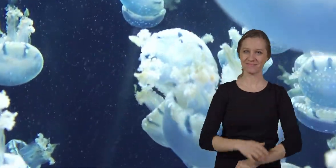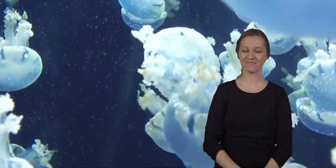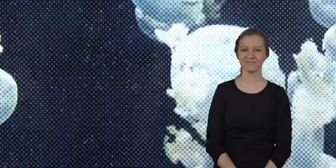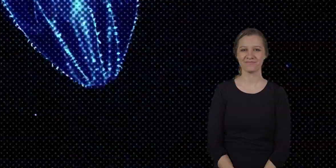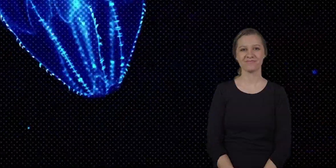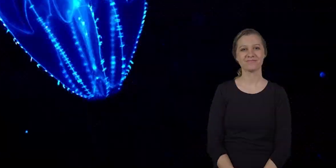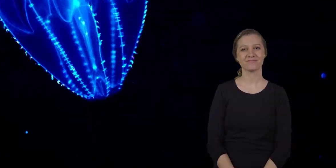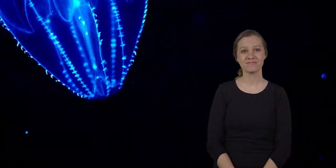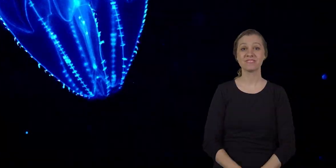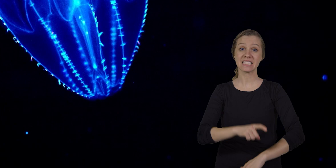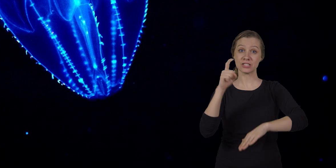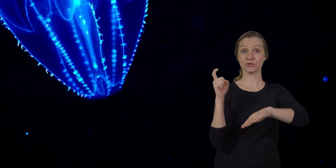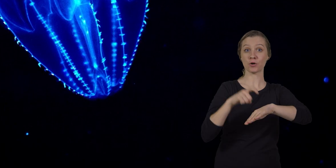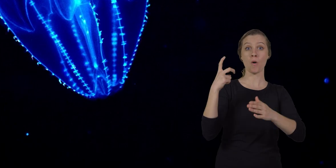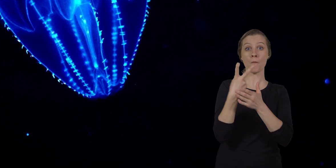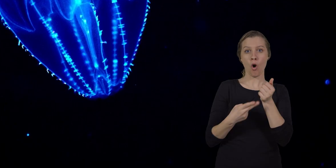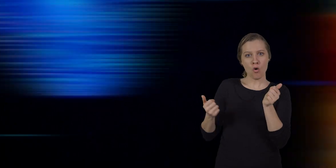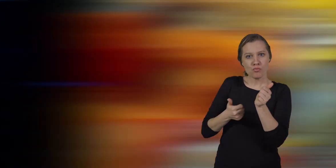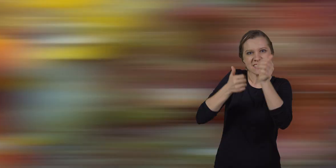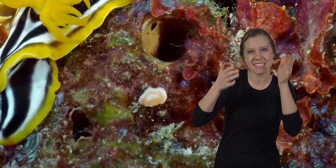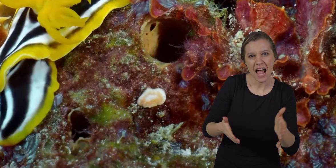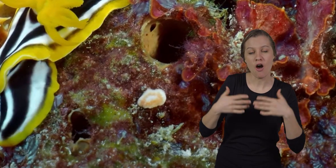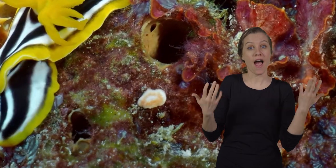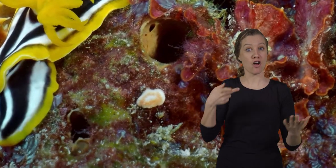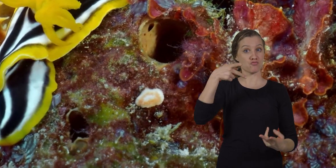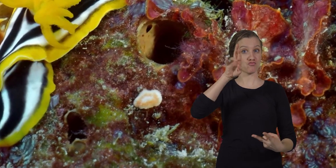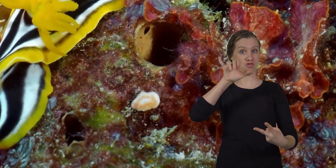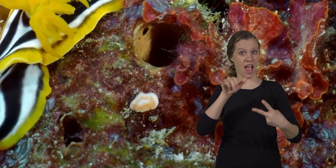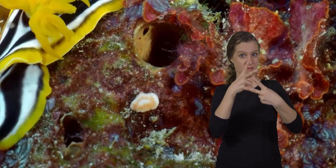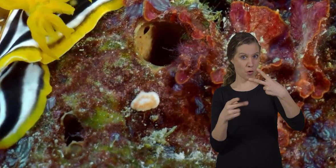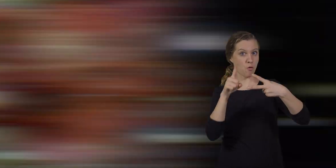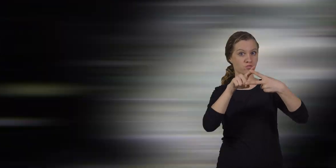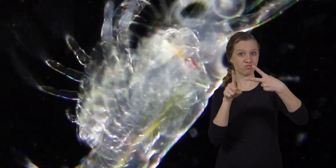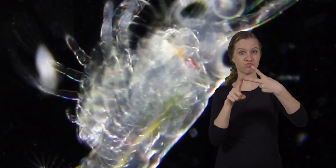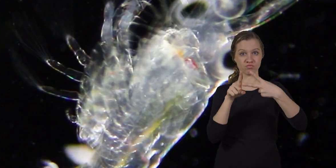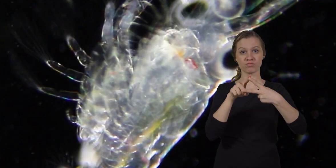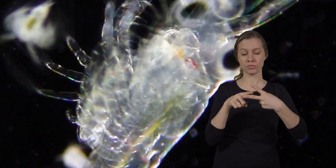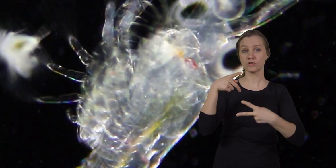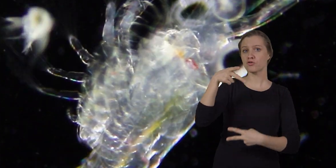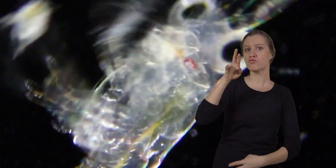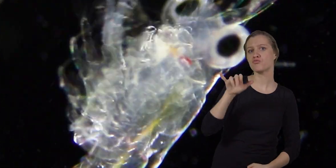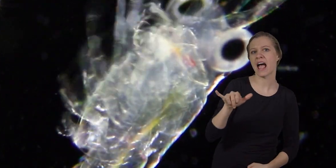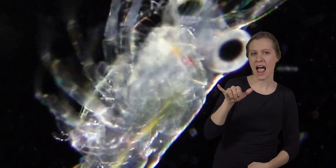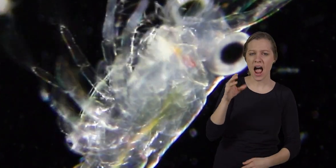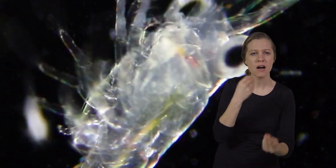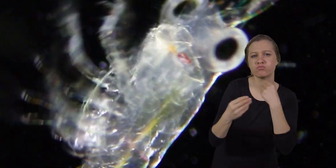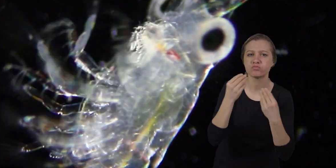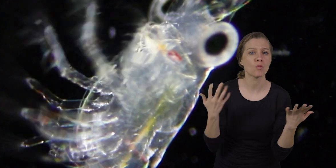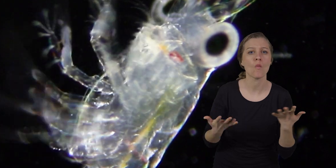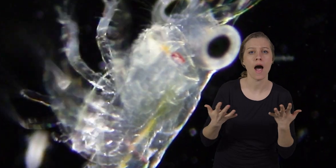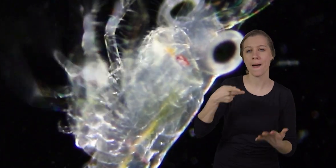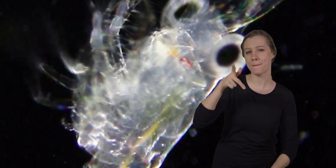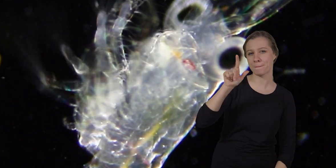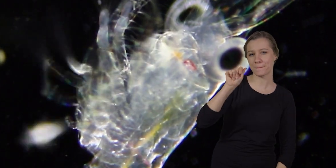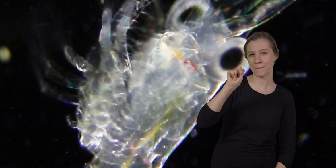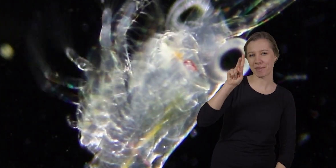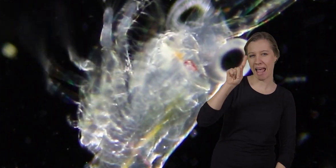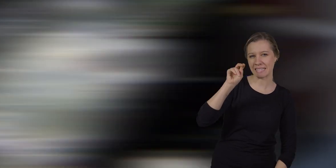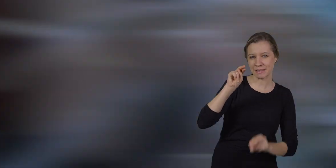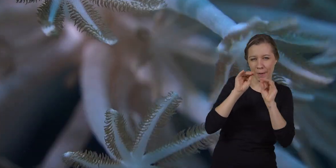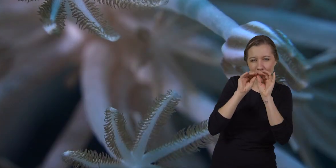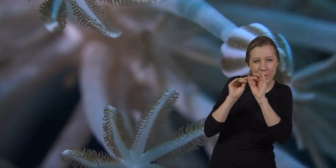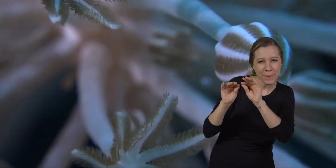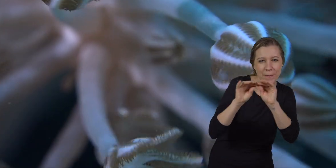cnidarians are both predators and prey their prey ranges from plankton floating in the water